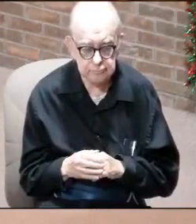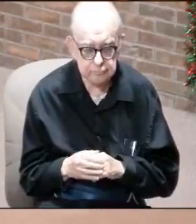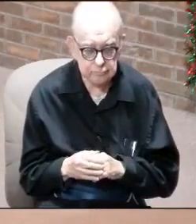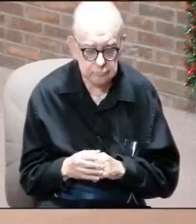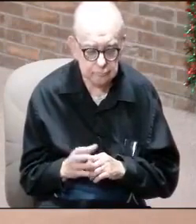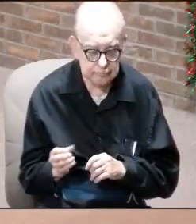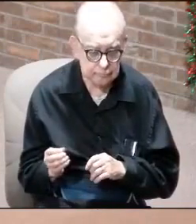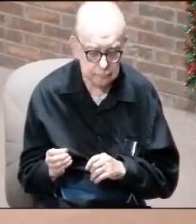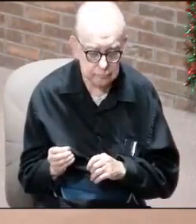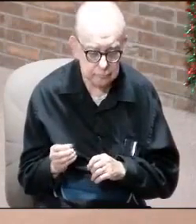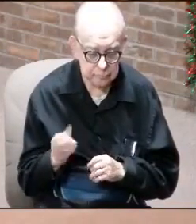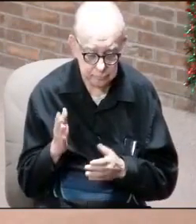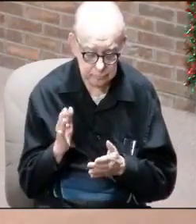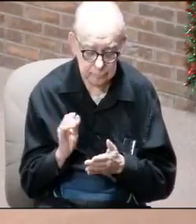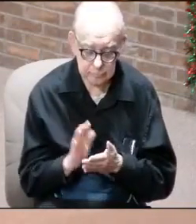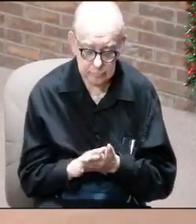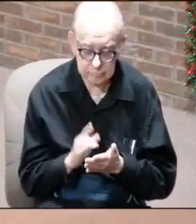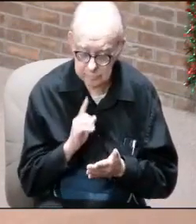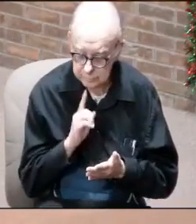and I believe it was